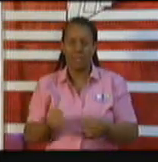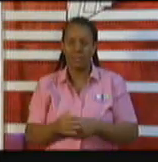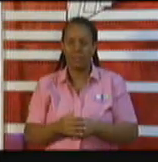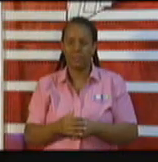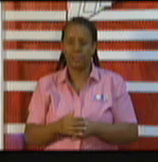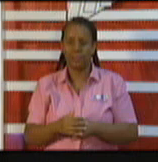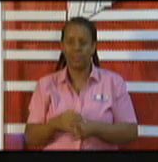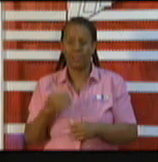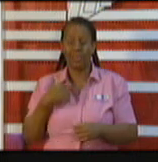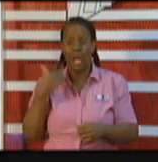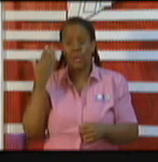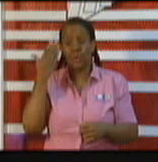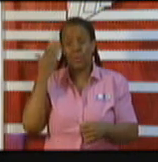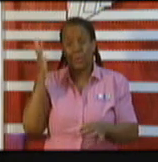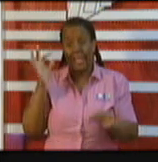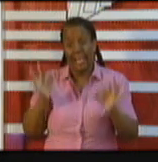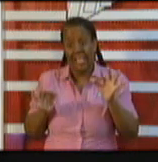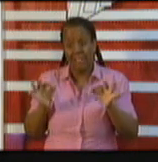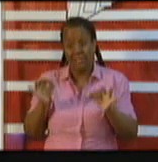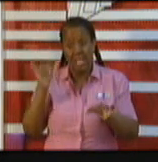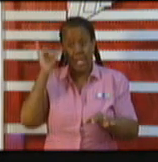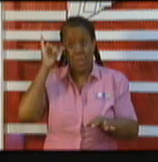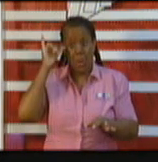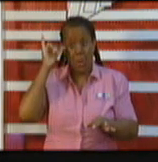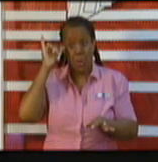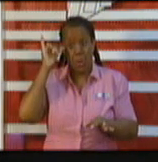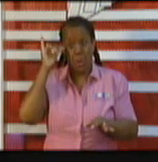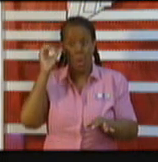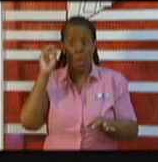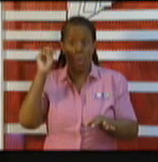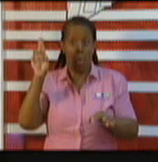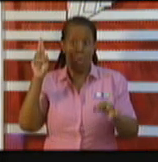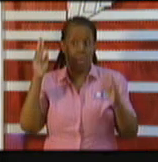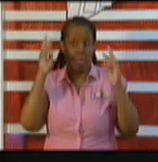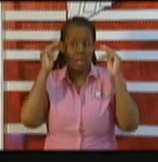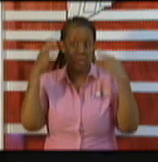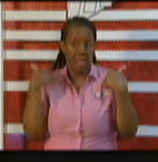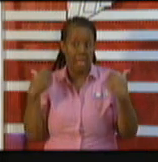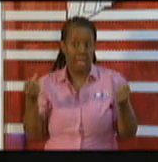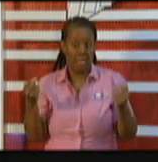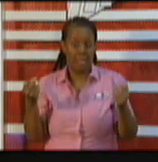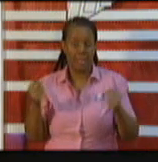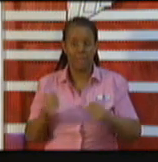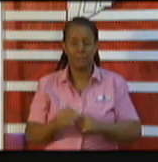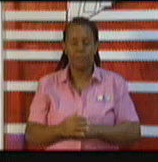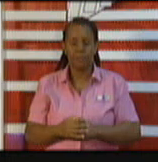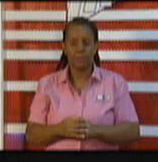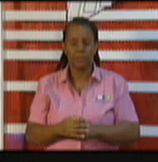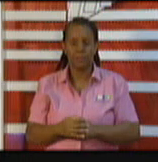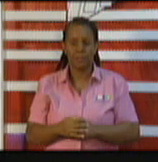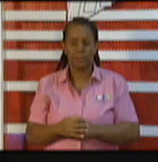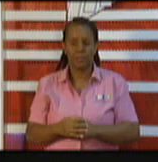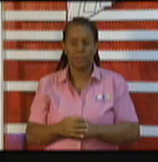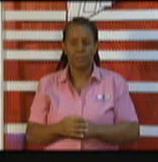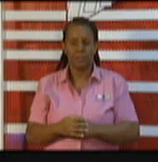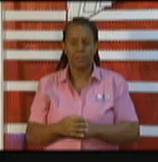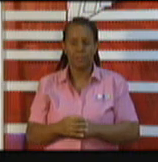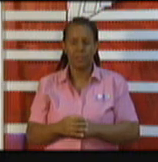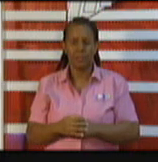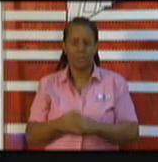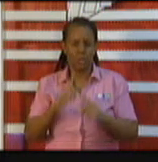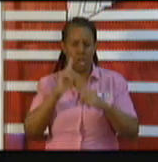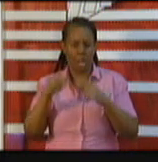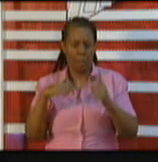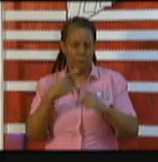National Security Minister or the Health Minister were here to weigh in. It has to do with the same issue with respect to the bars. I know on Sunday